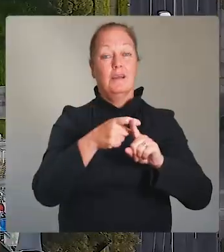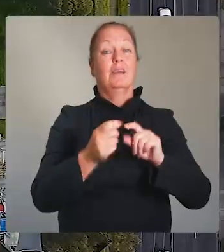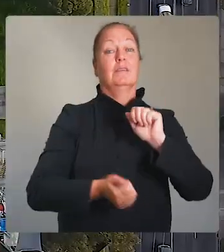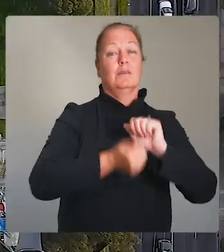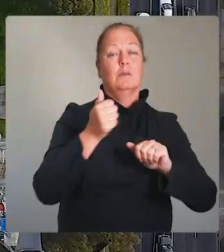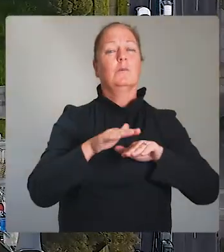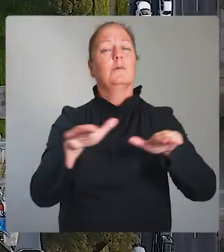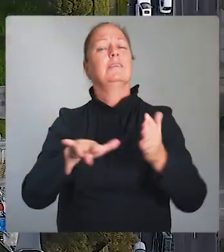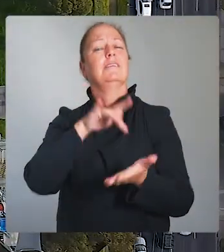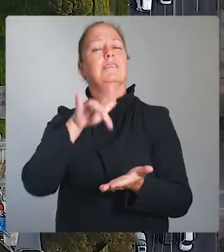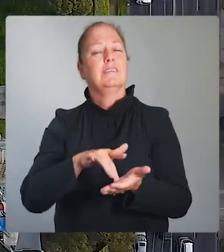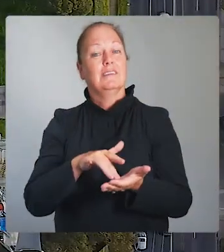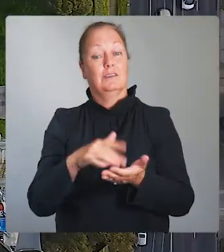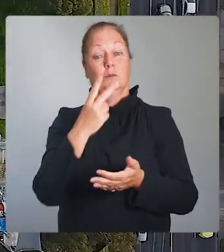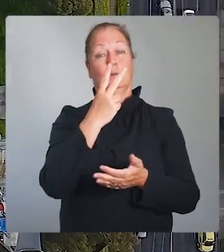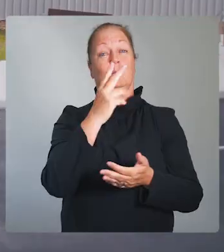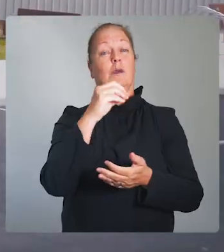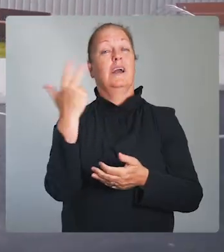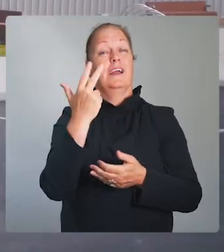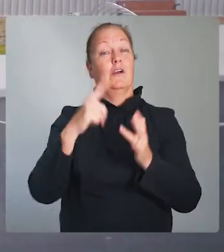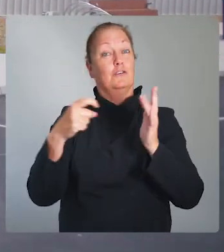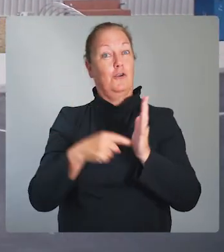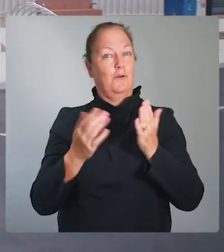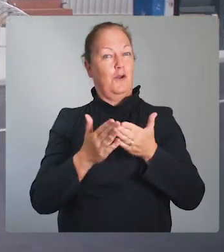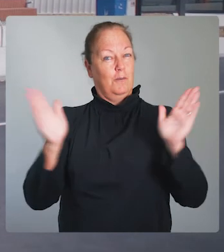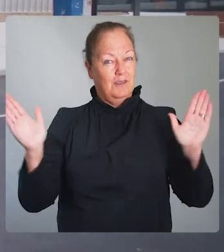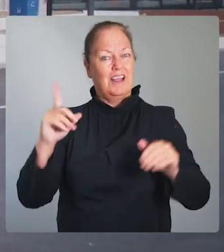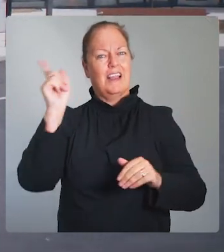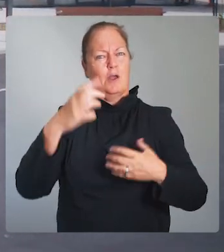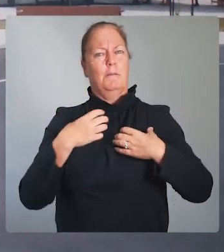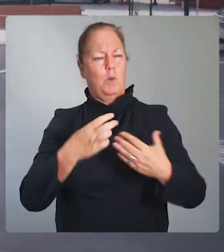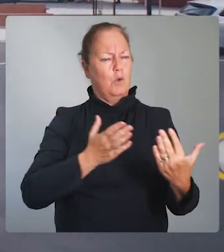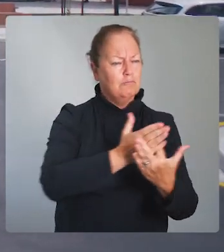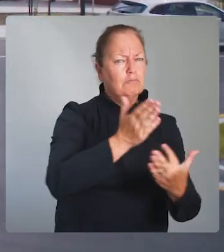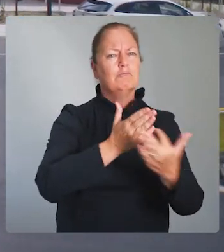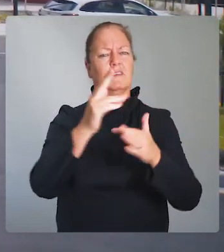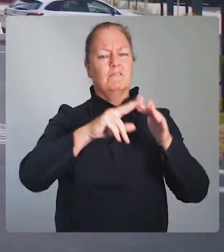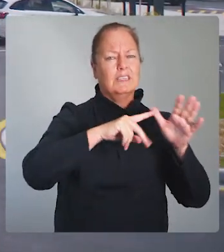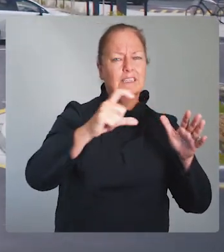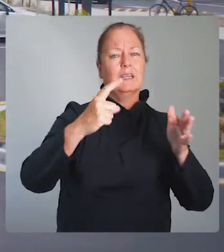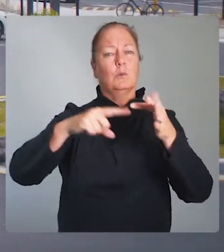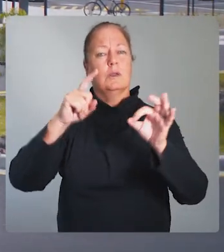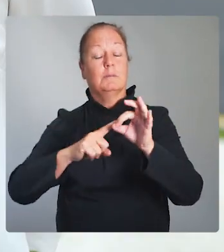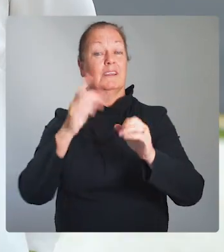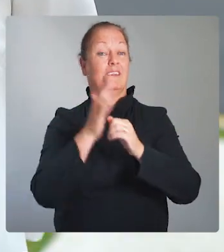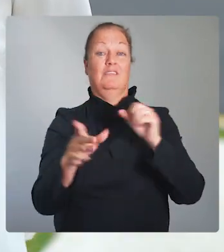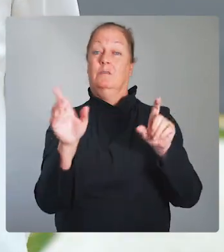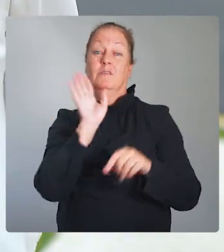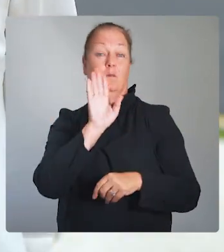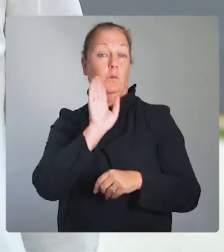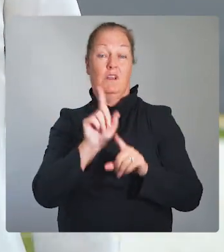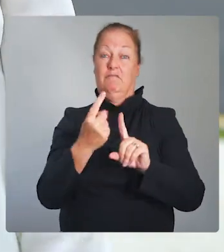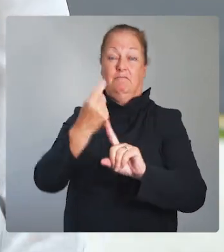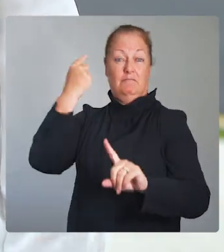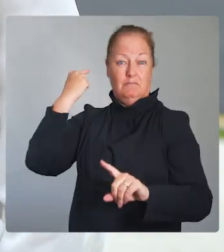2018, the new centre has a wider range of accessible facilities and equipment than the City has seen in the past. The new centre